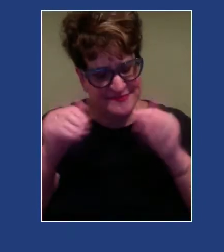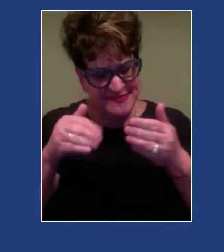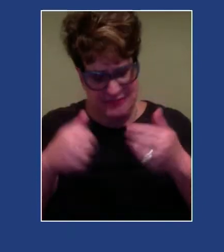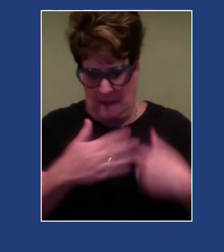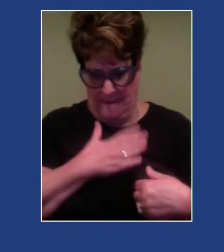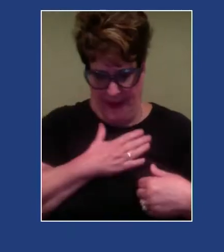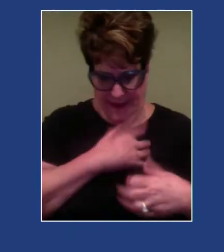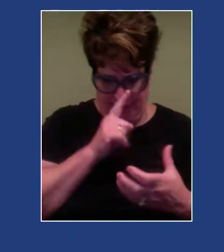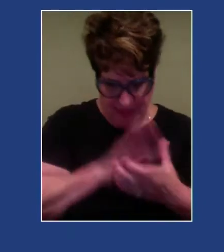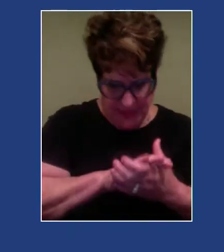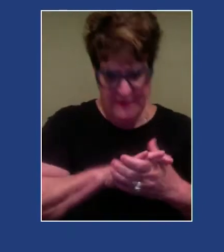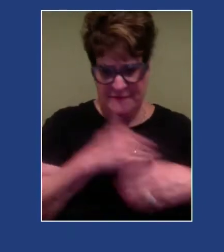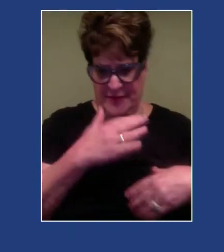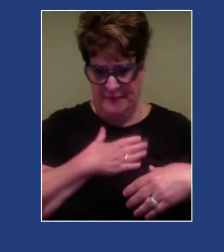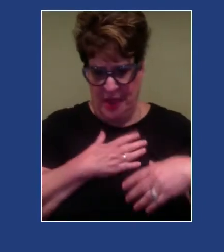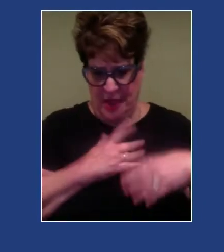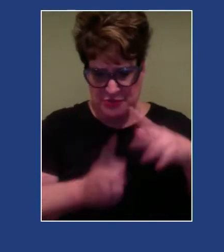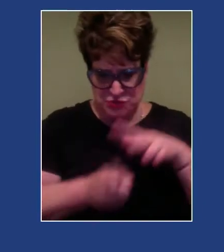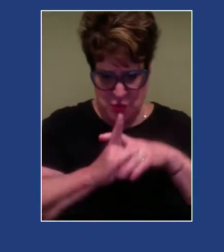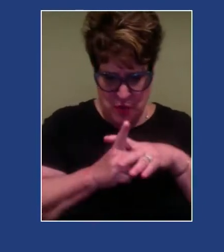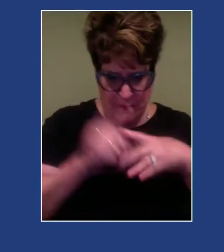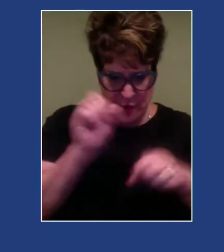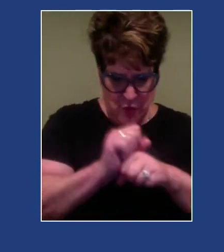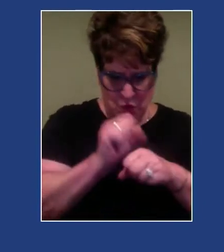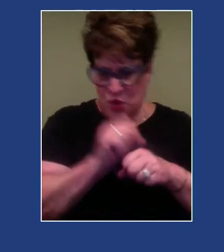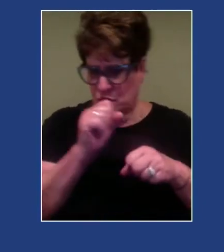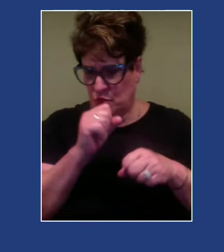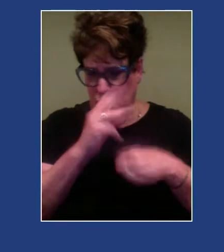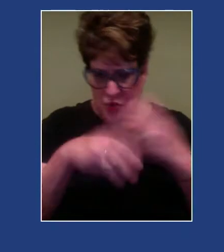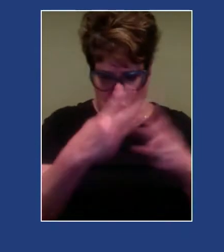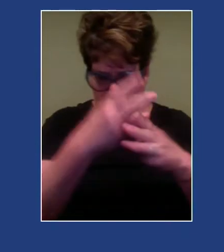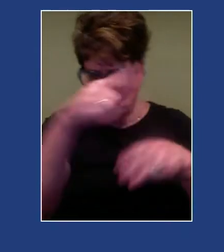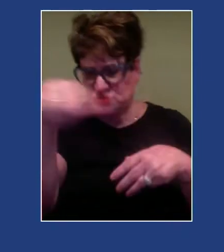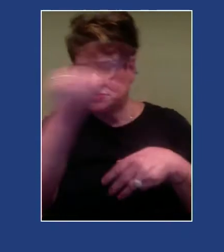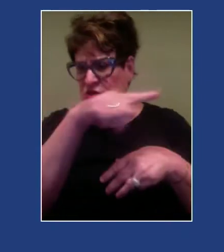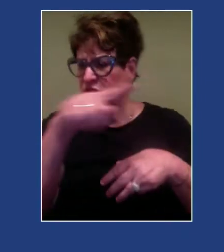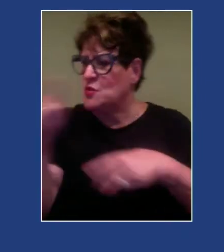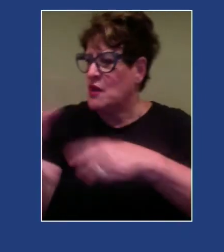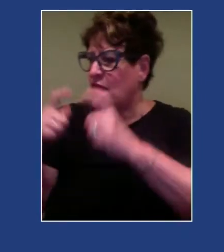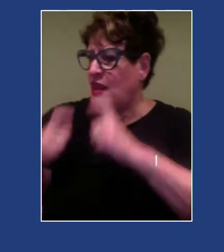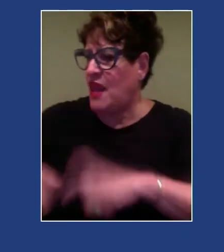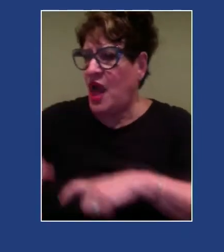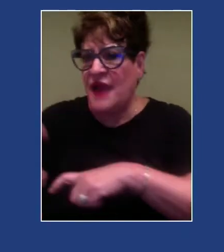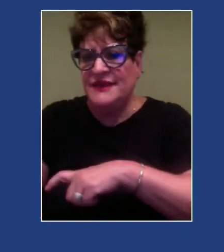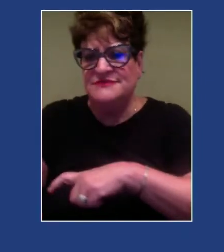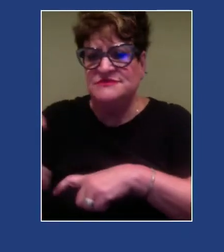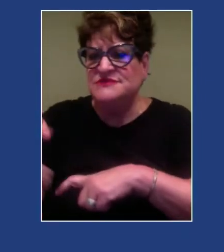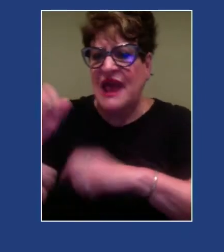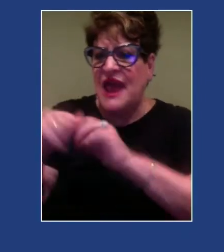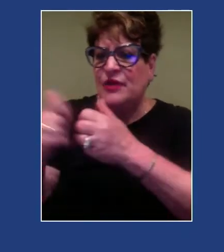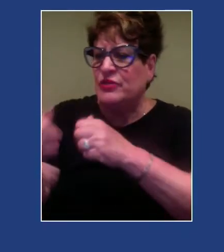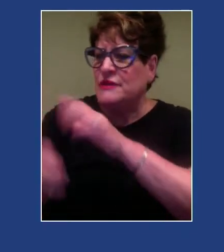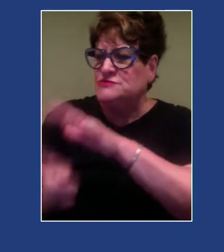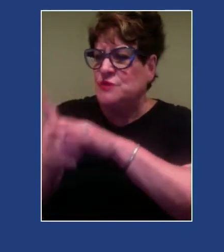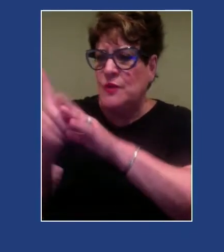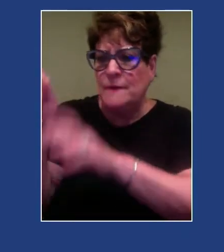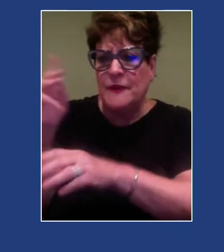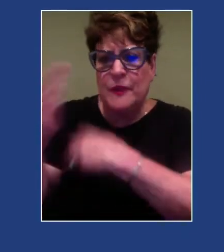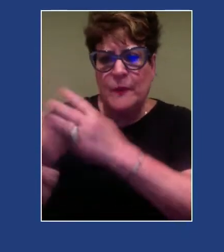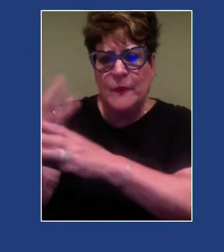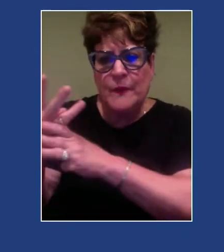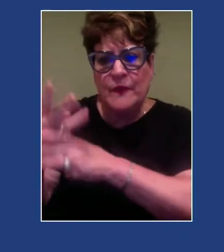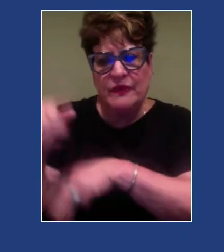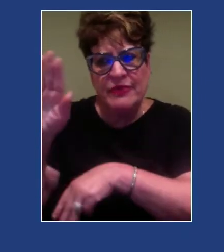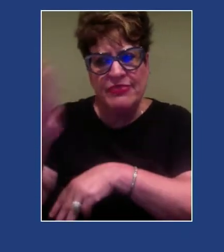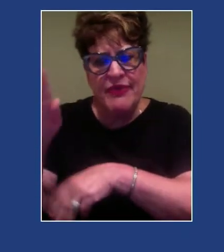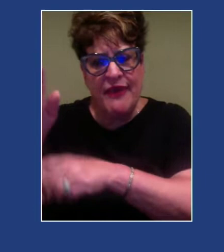believe? How do I show up in the world? What does my client believe? How does my client show up in the world? And what's valid about both of our perspectives? And